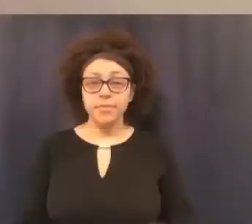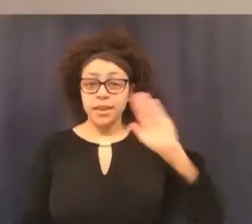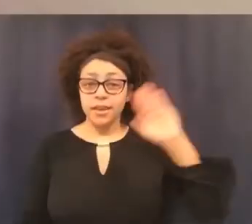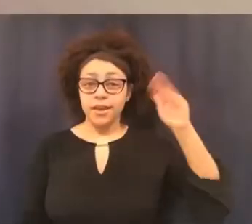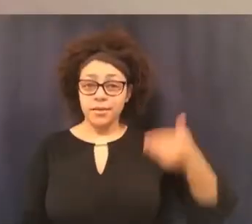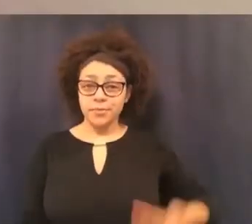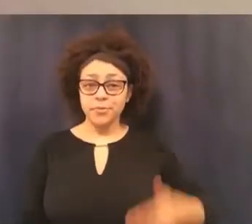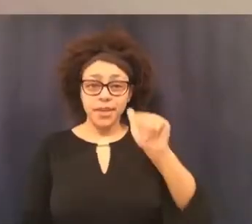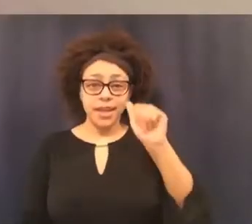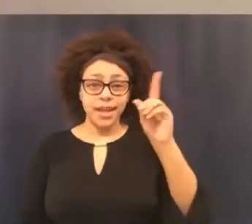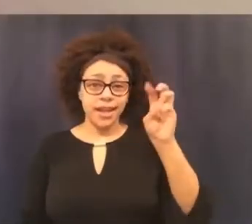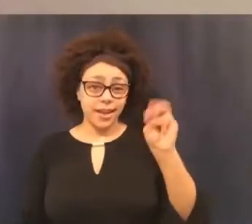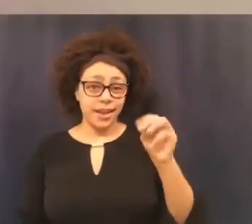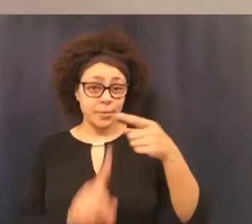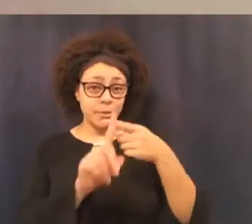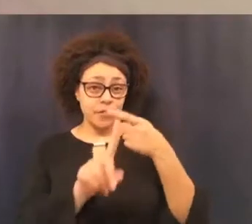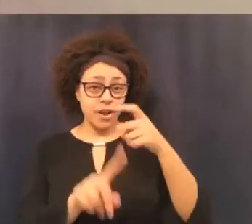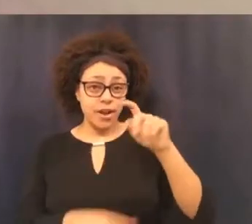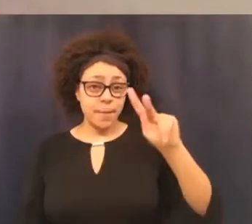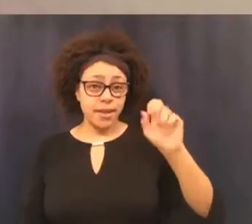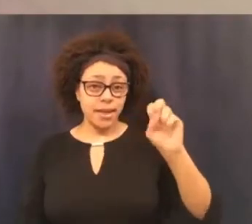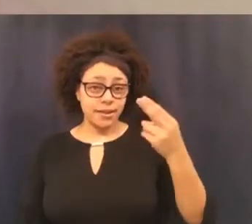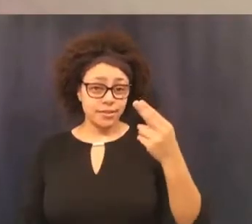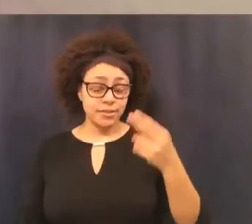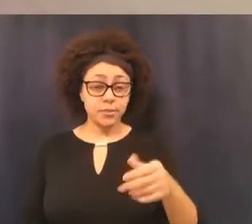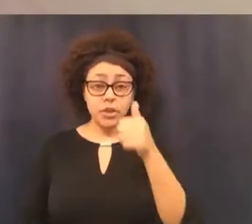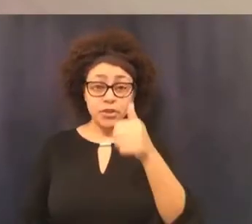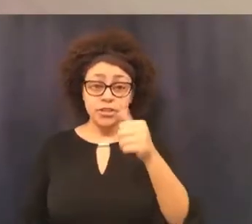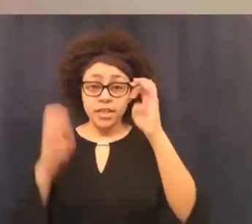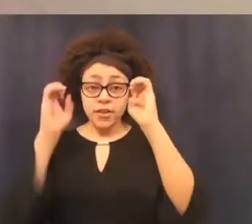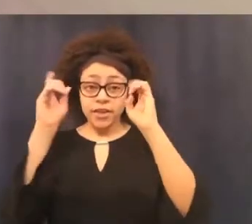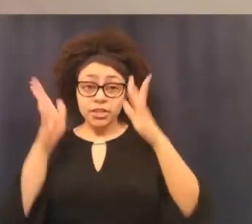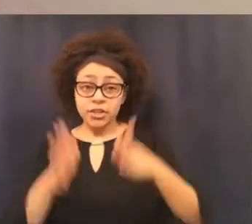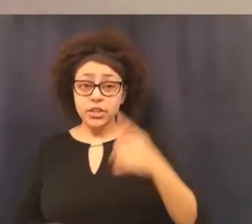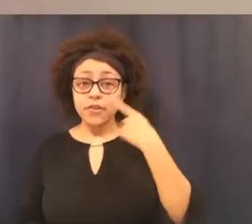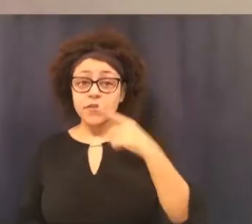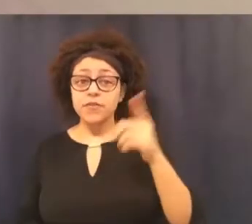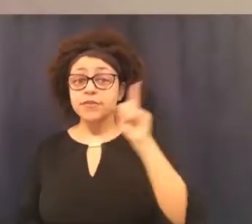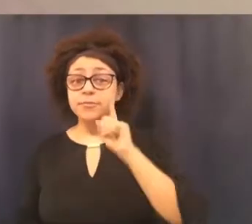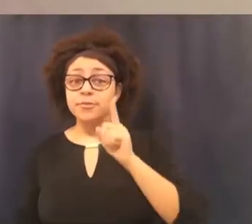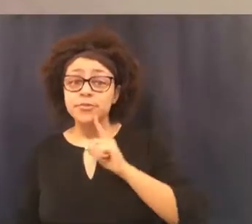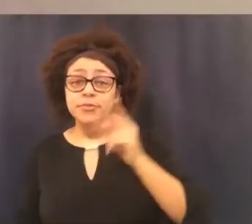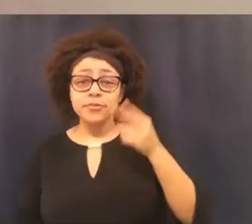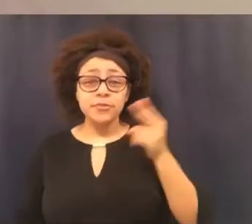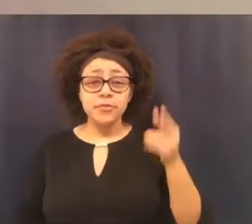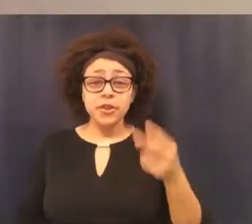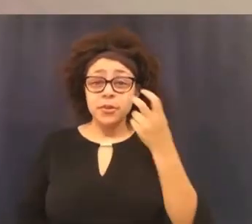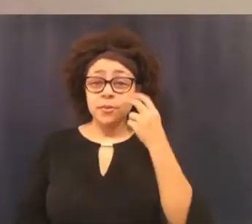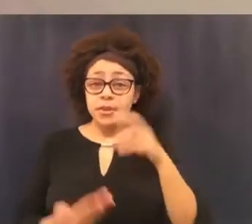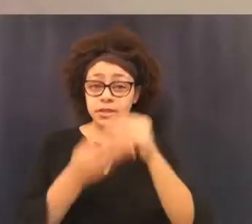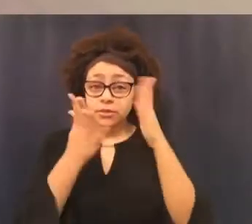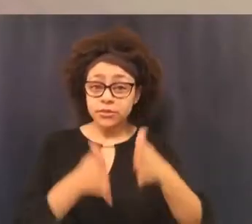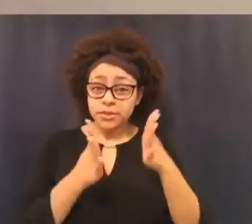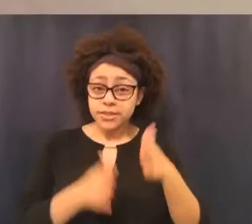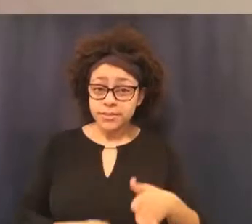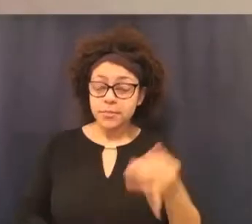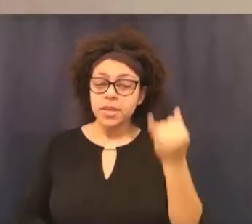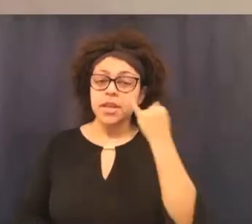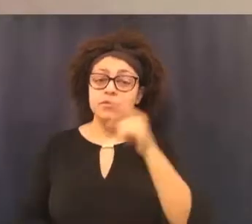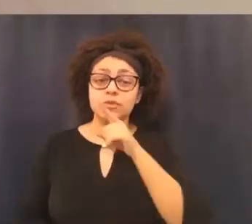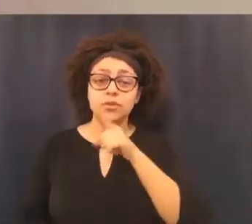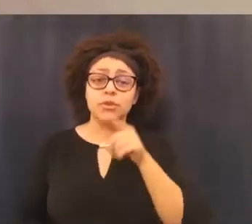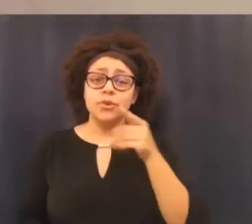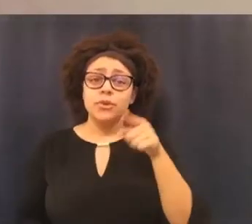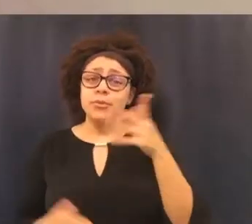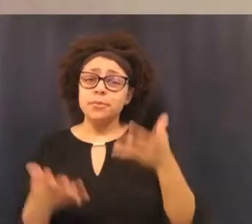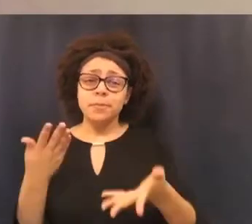Hi, I'm Adam from Karish. Are you an educator serving deaf, hard of hearing, and blind students? If so, you may